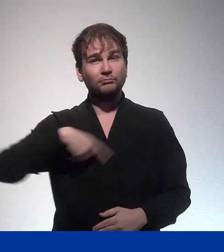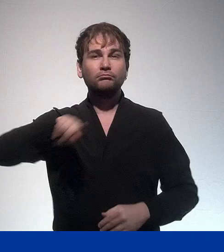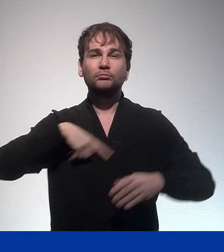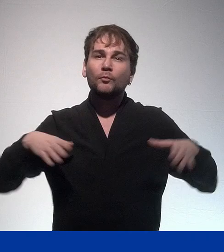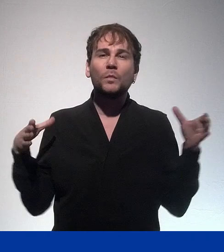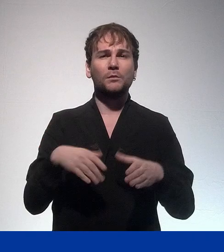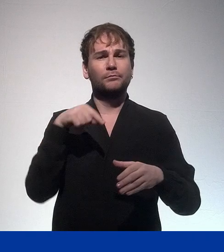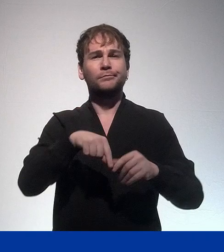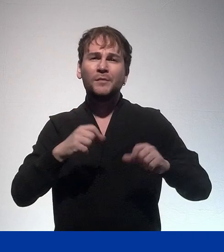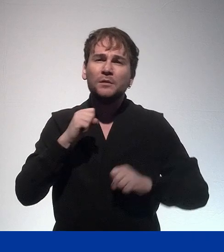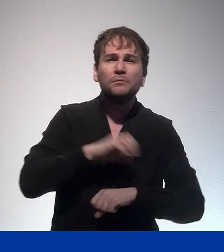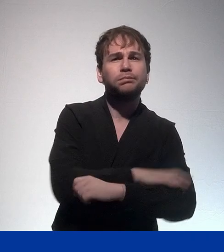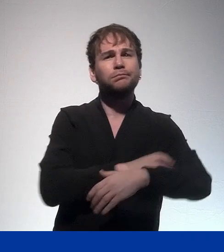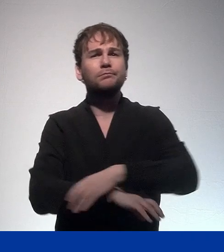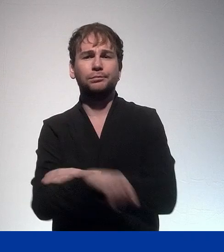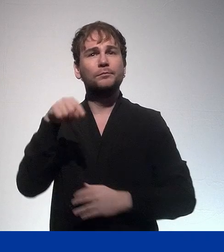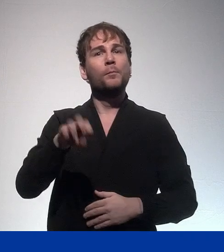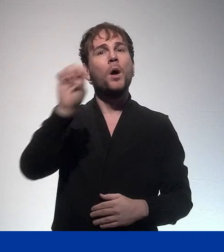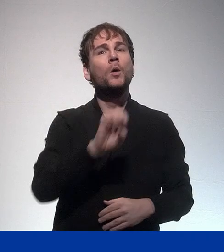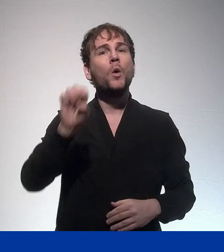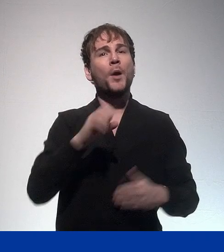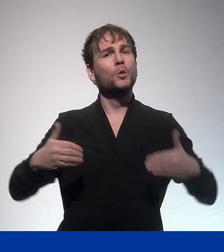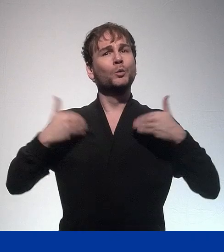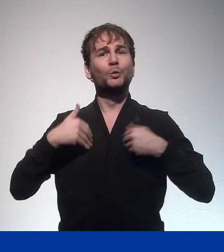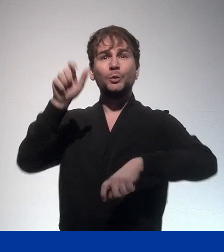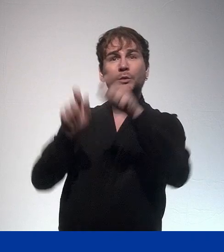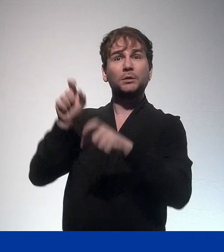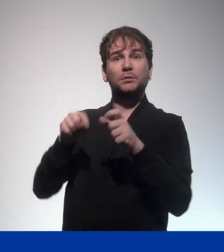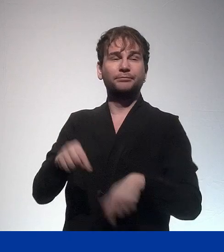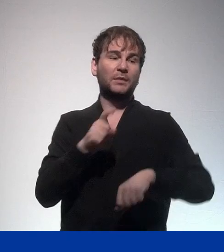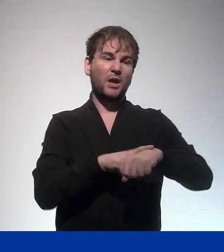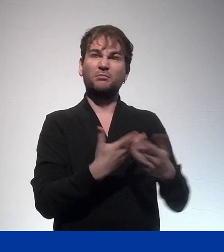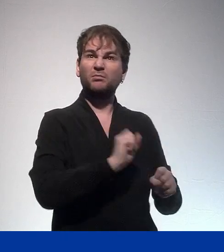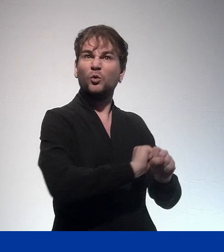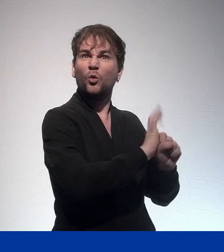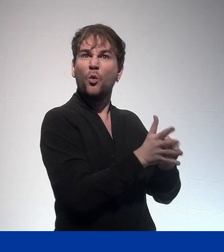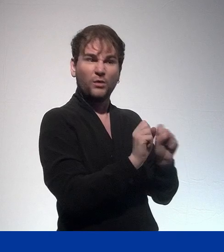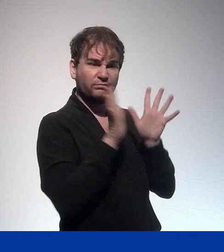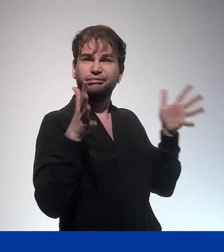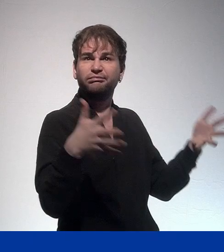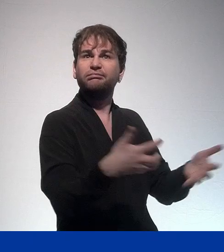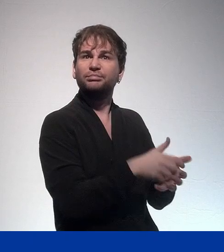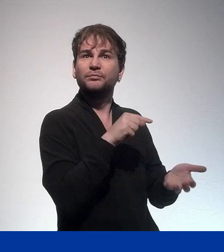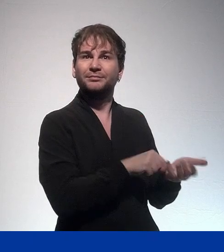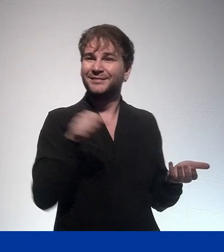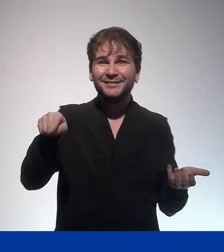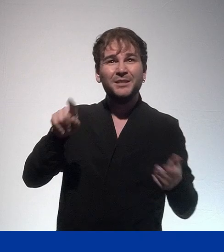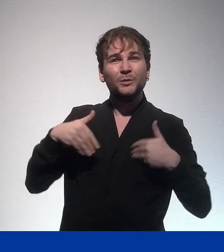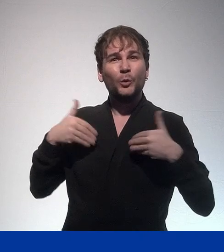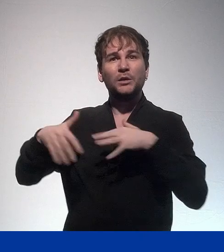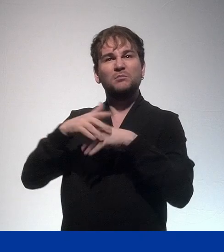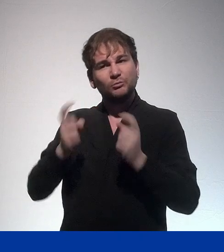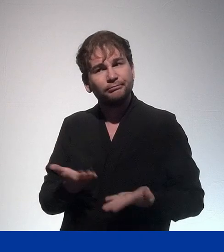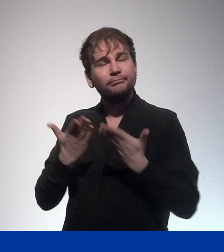So, let us work together to ensure that young people in Europe are supported, especially during this very difficult time.